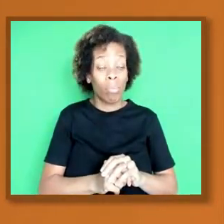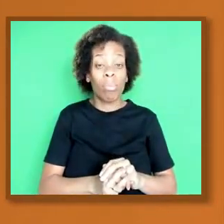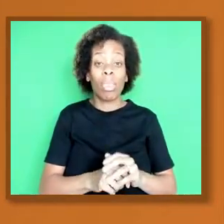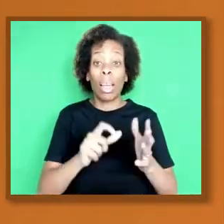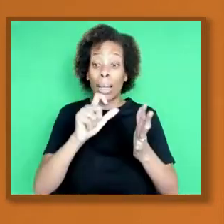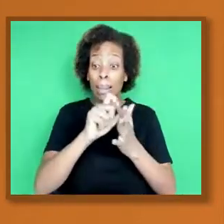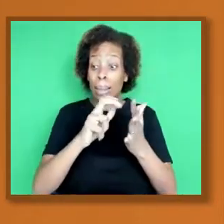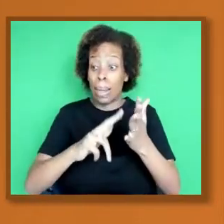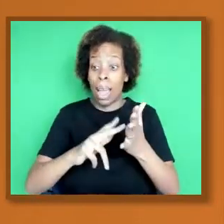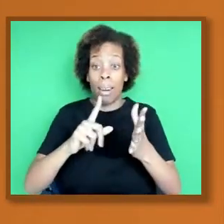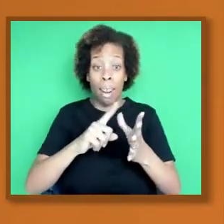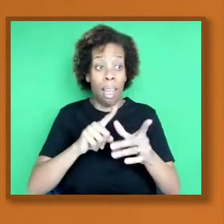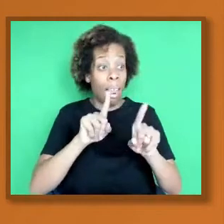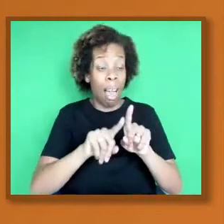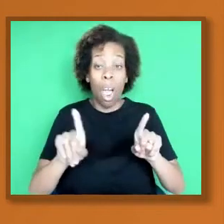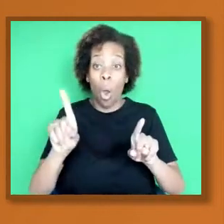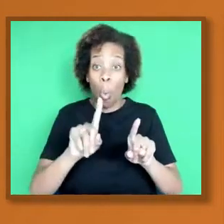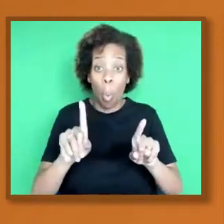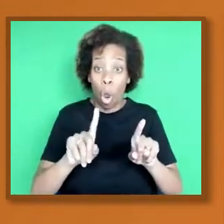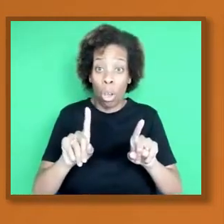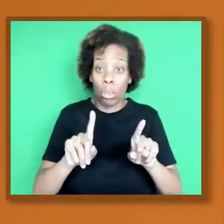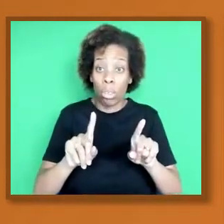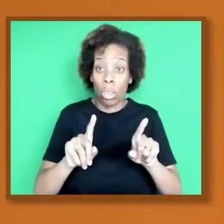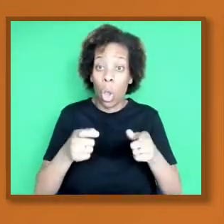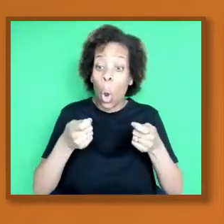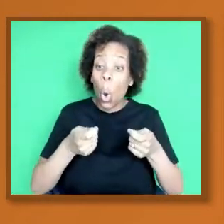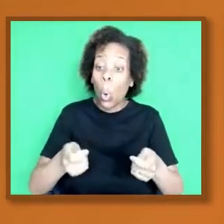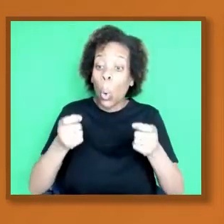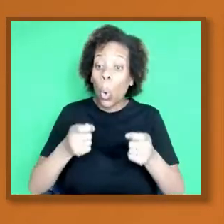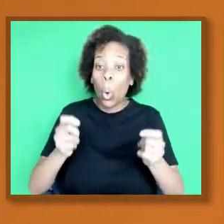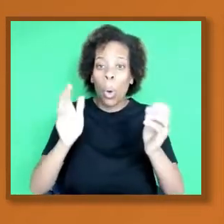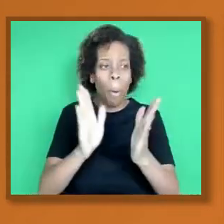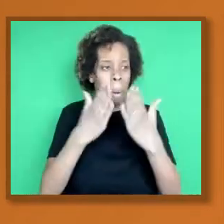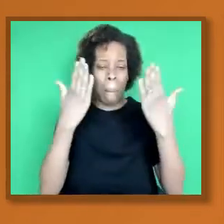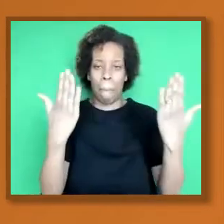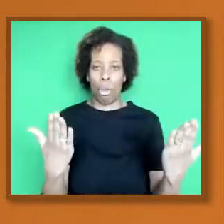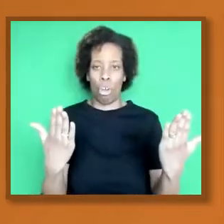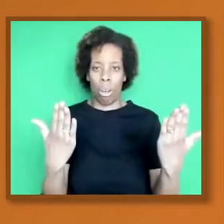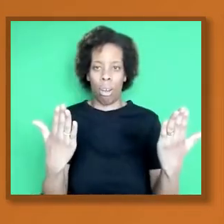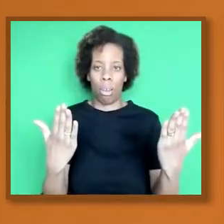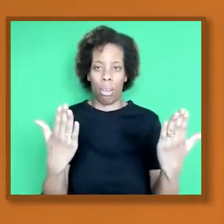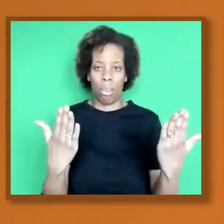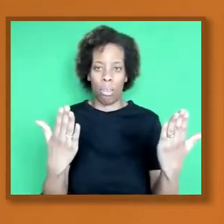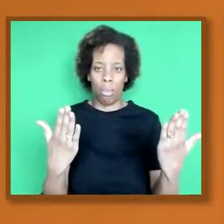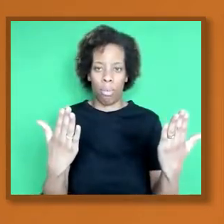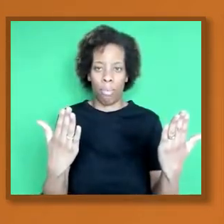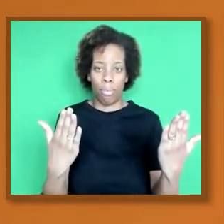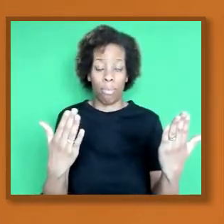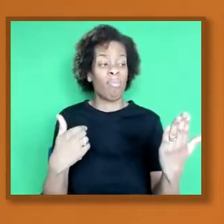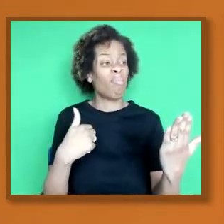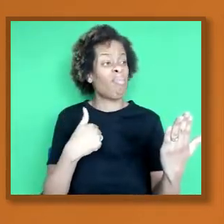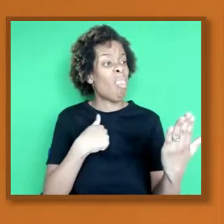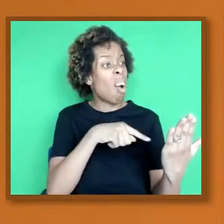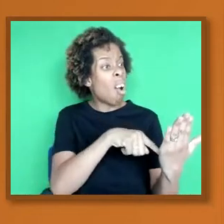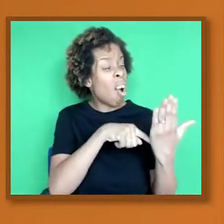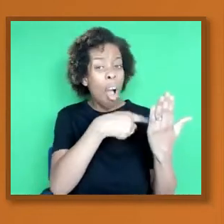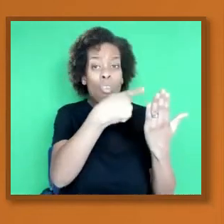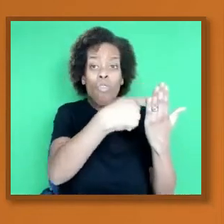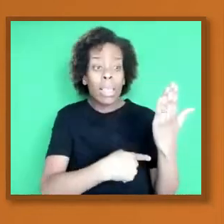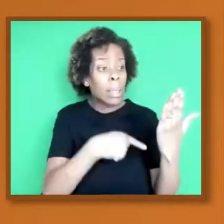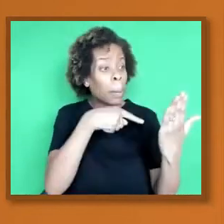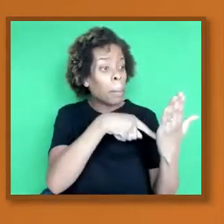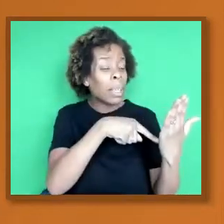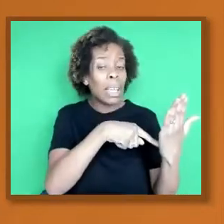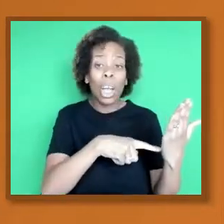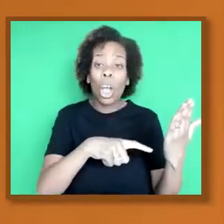if you made a photocopy of a recipe for chocolate cake, you made that photocopy, that is the message. So